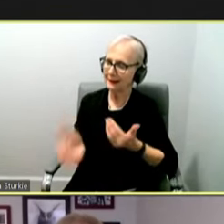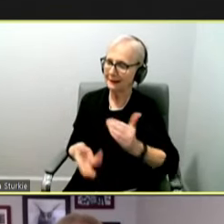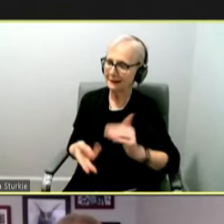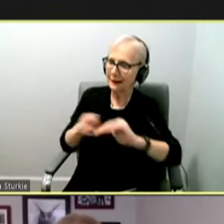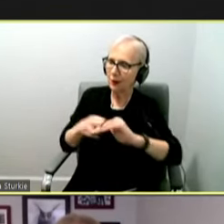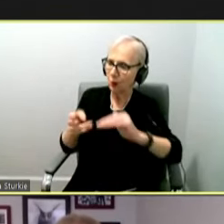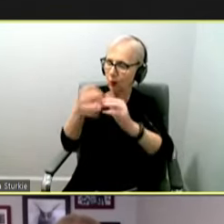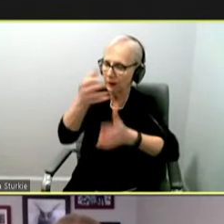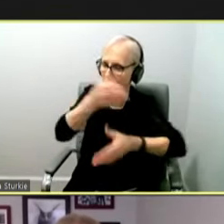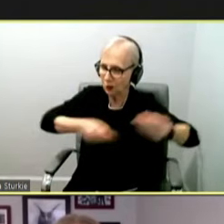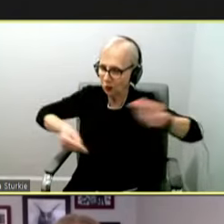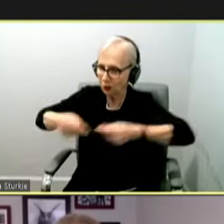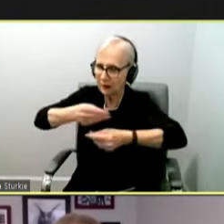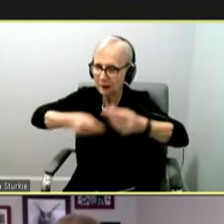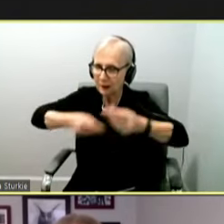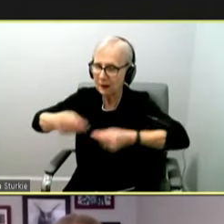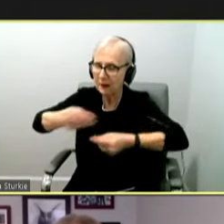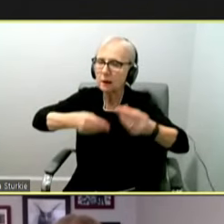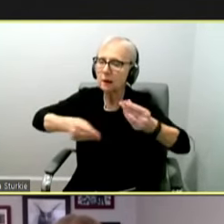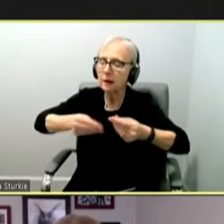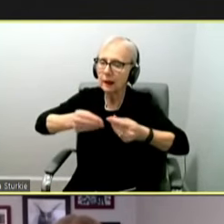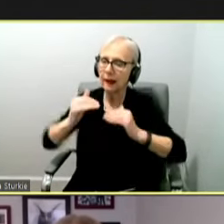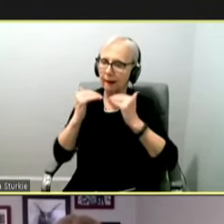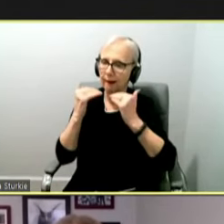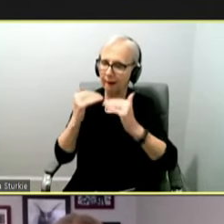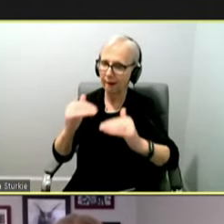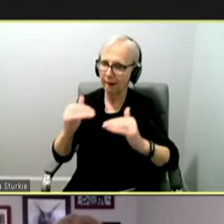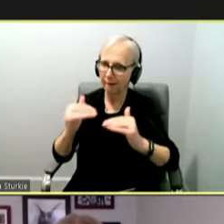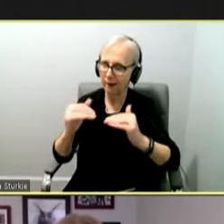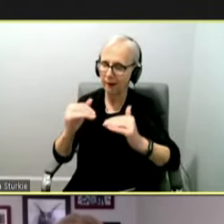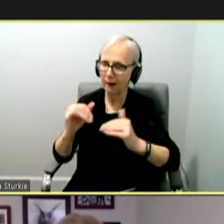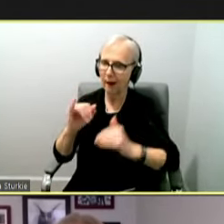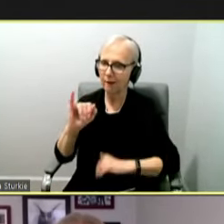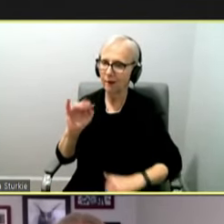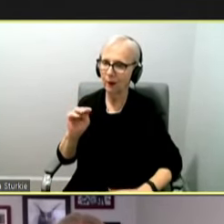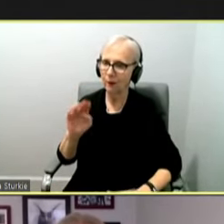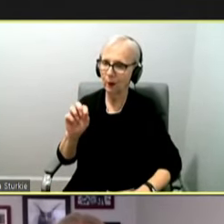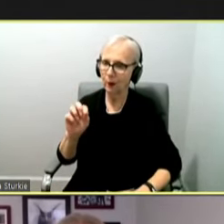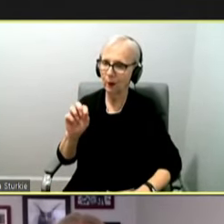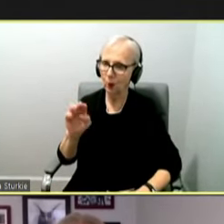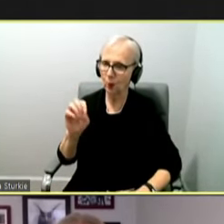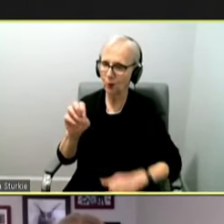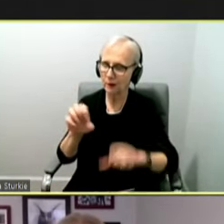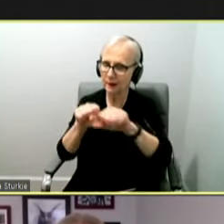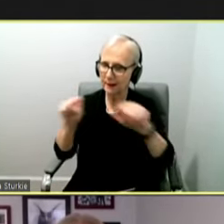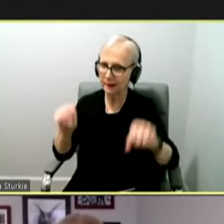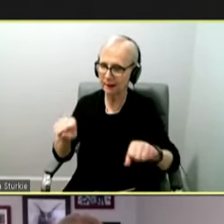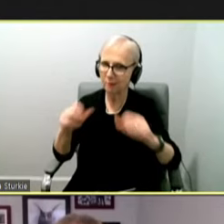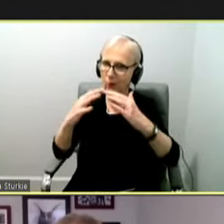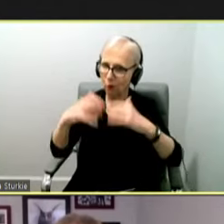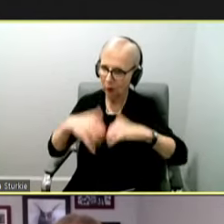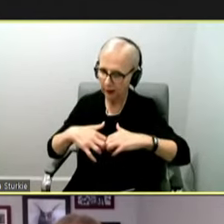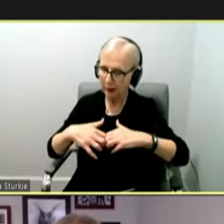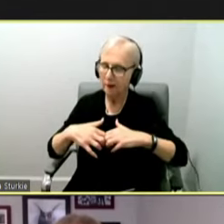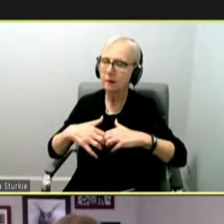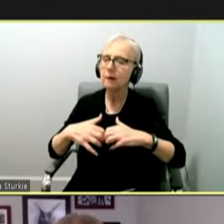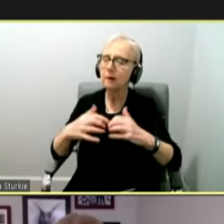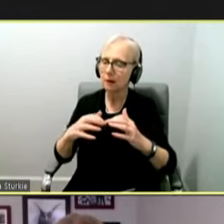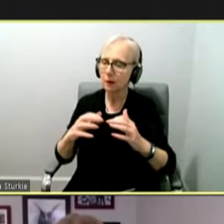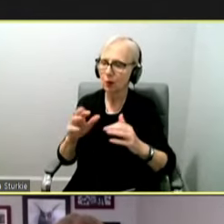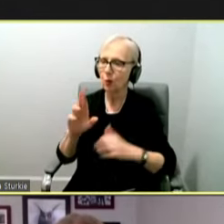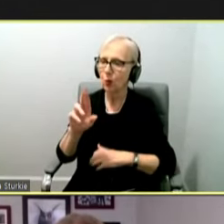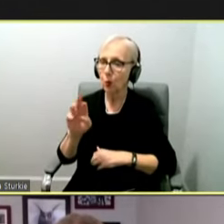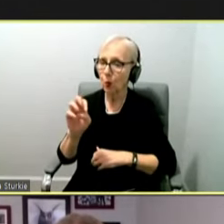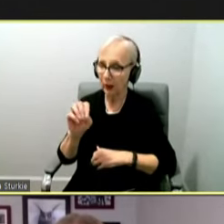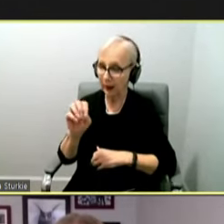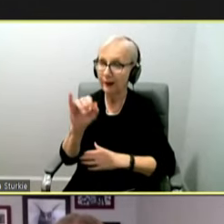and then potentially some level of the immune system being evaded. And so that can mean potentially reinfection. I think